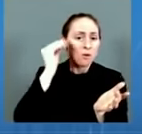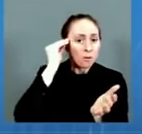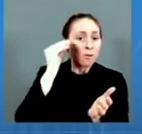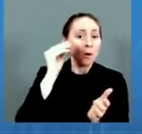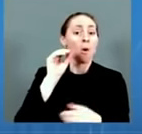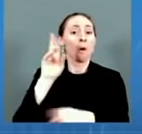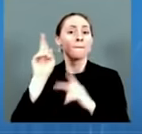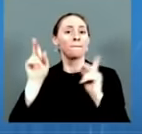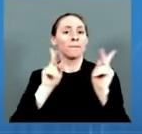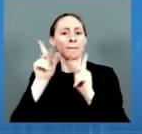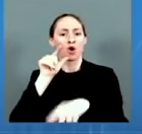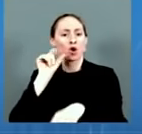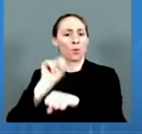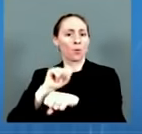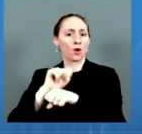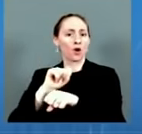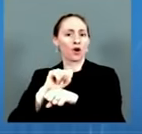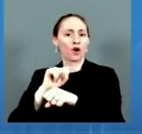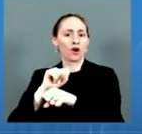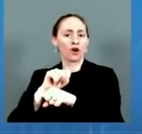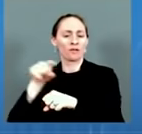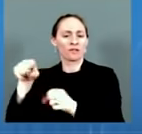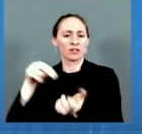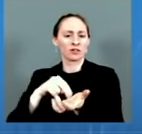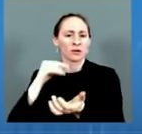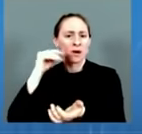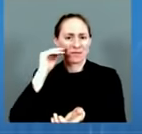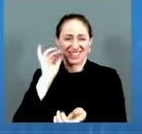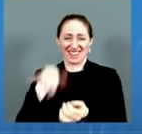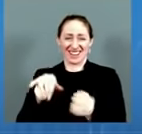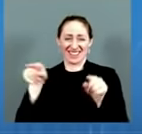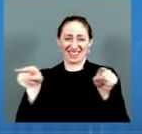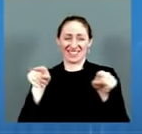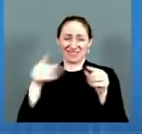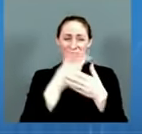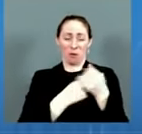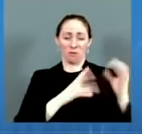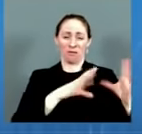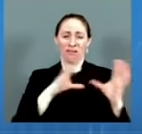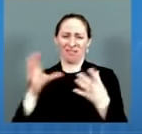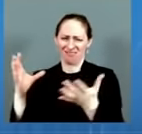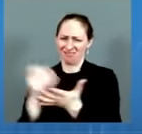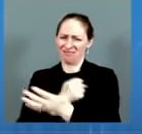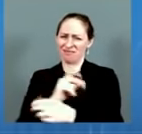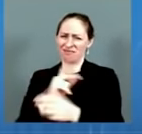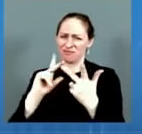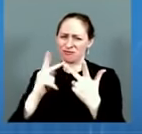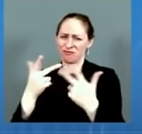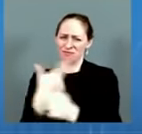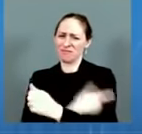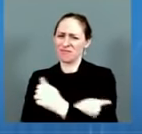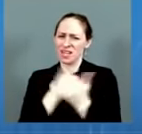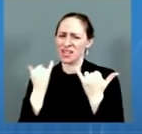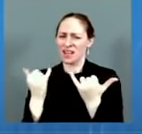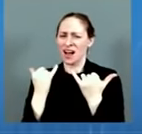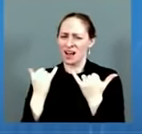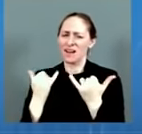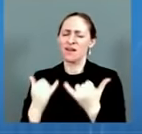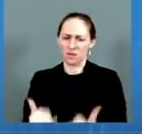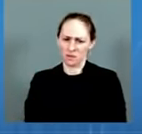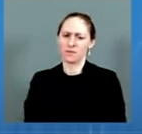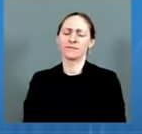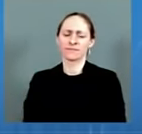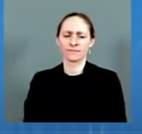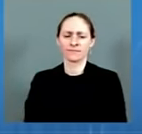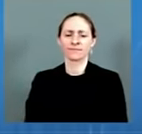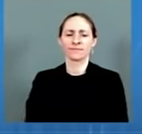state health official officers, and immunization programs. Just yesterday, we celebrated the one-year anniversary